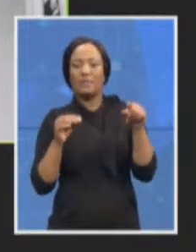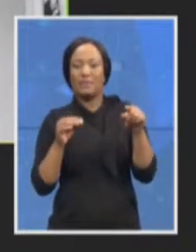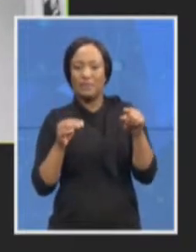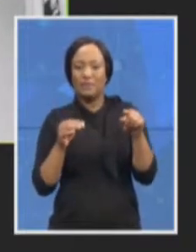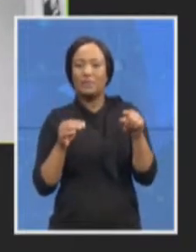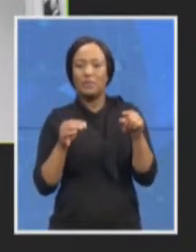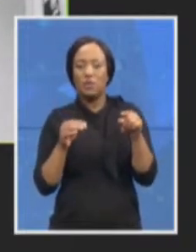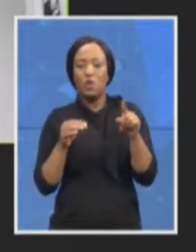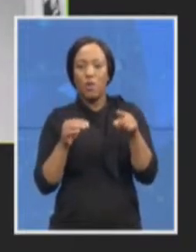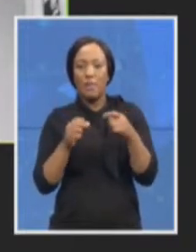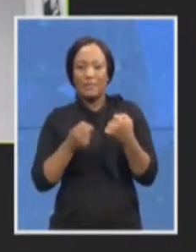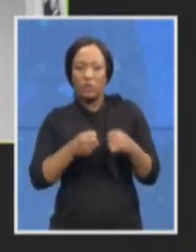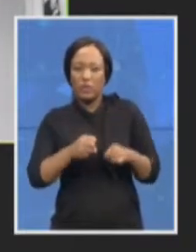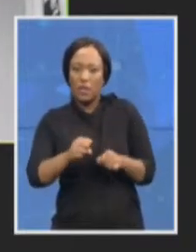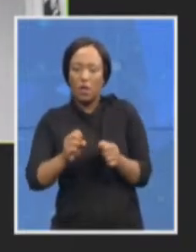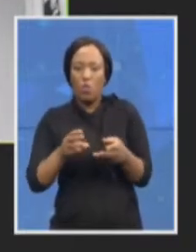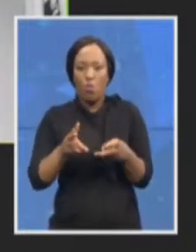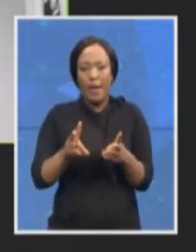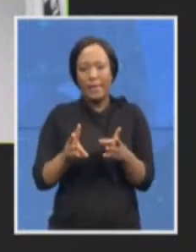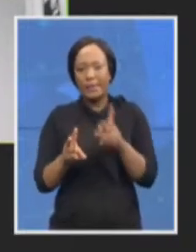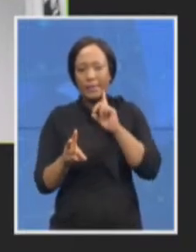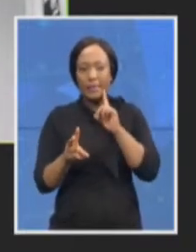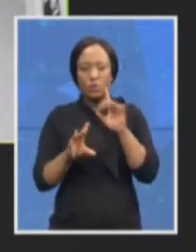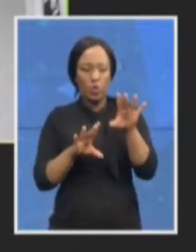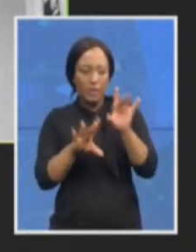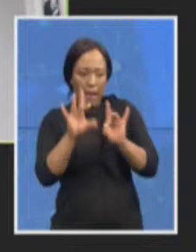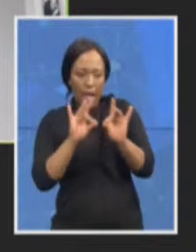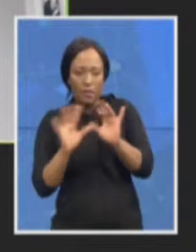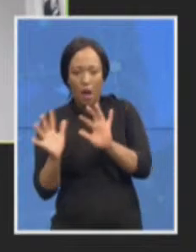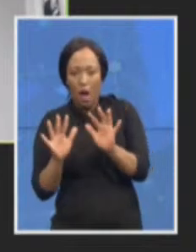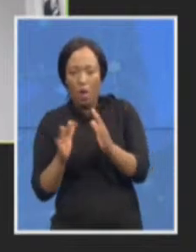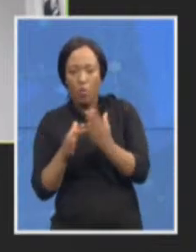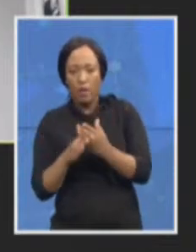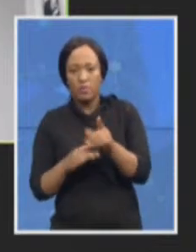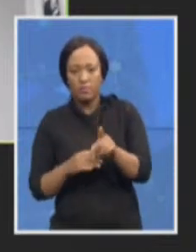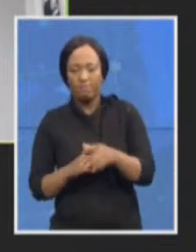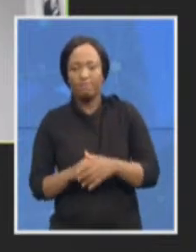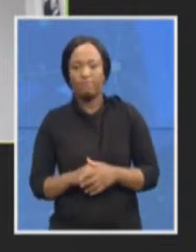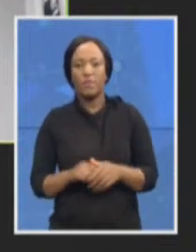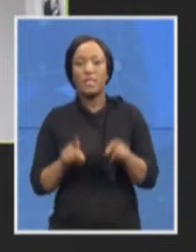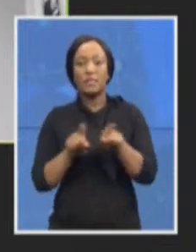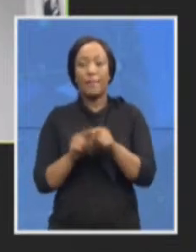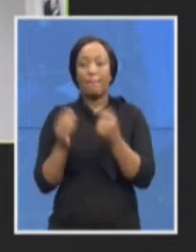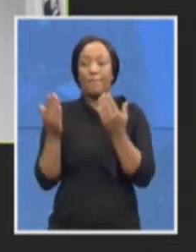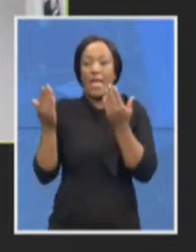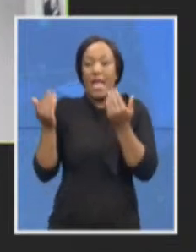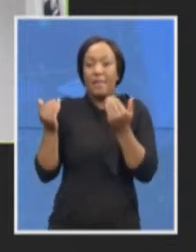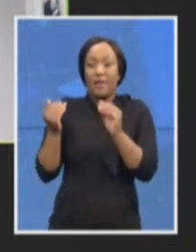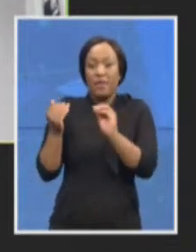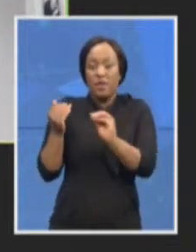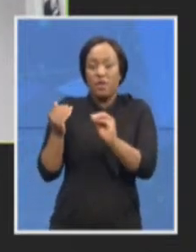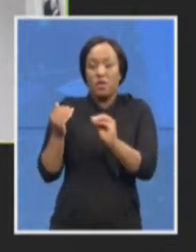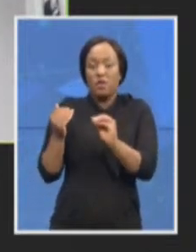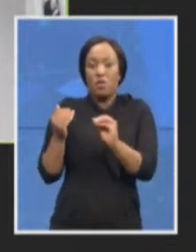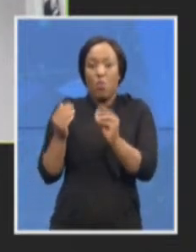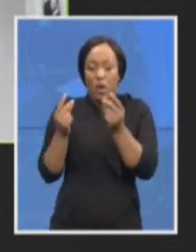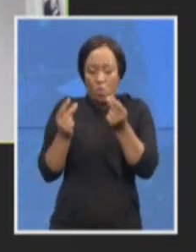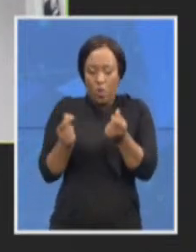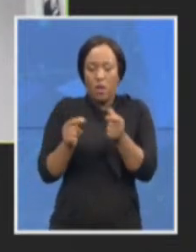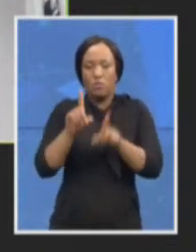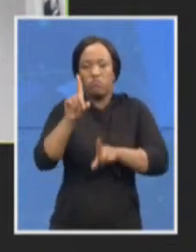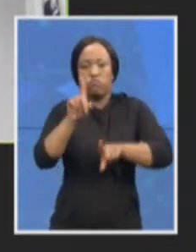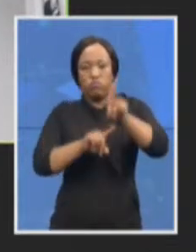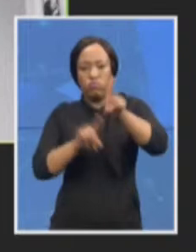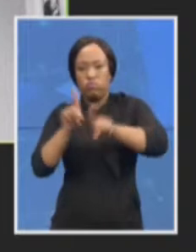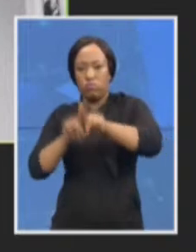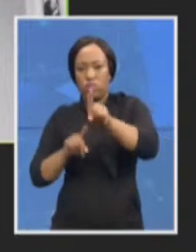we select. And there will also be an expectation then that there will be quick successes. And I really want to temper expectations in that regard